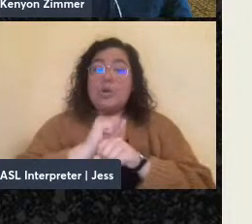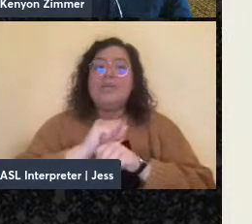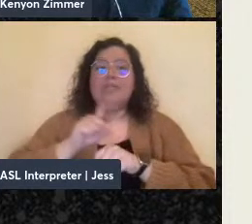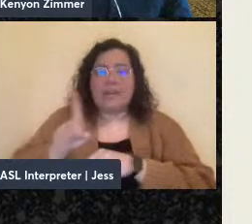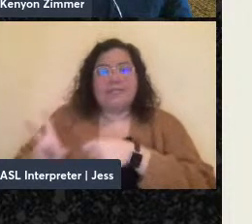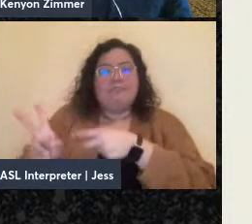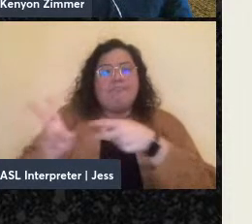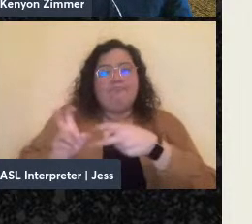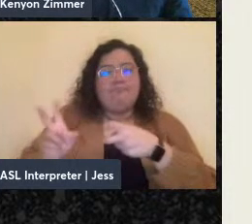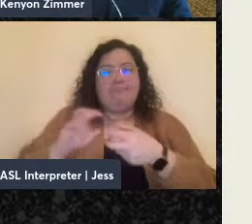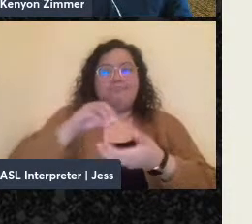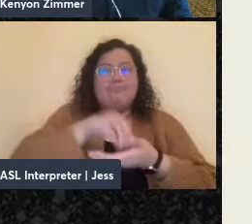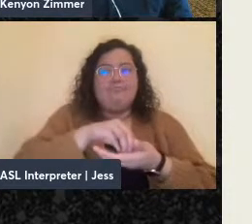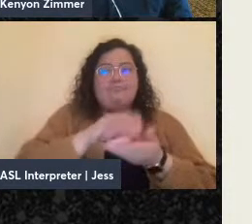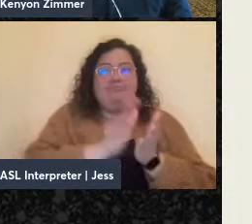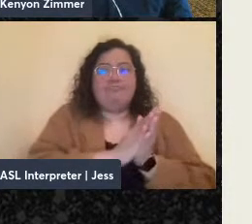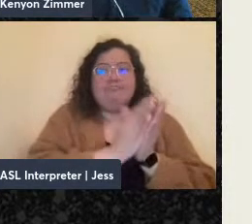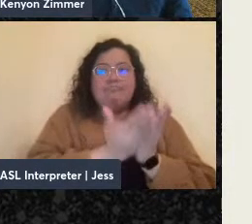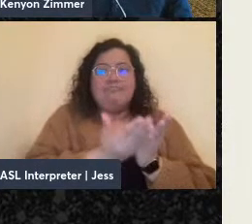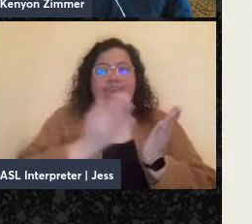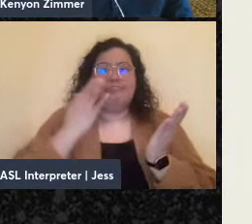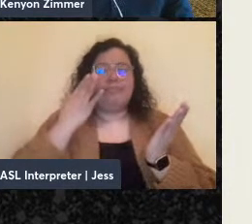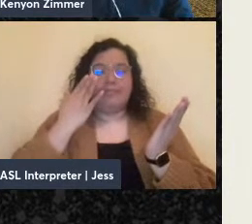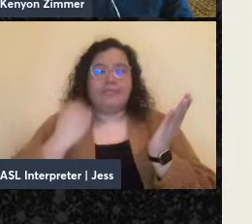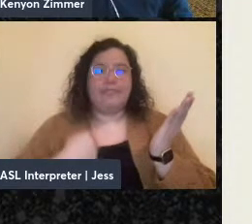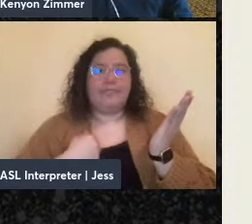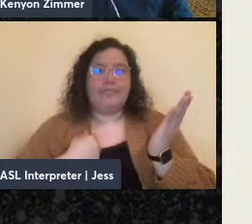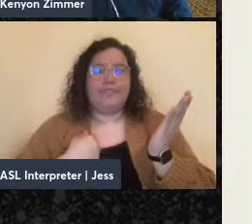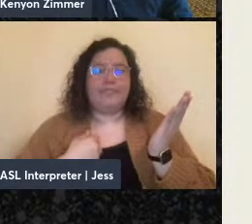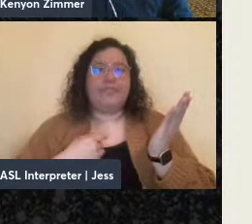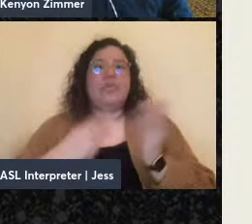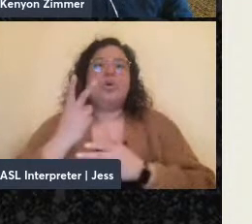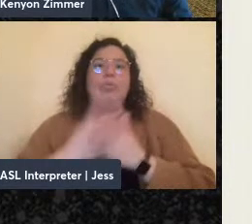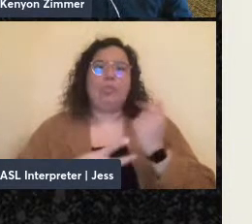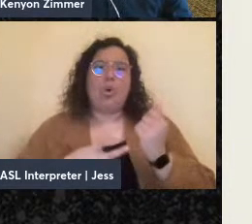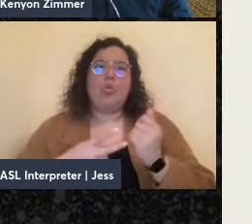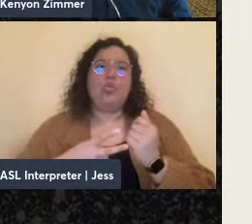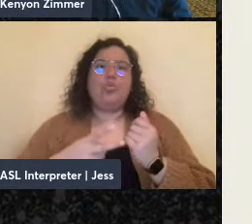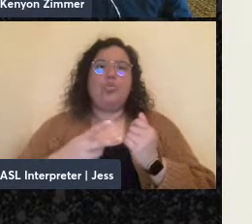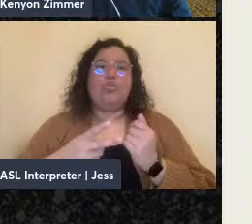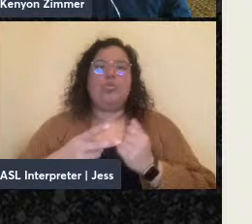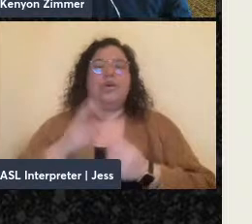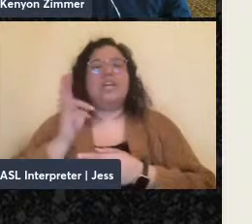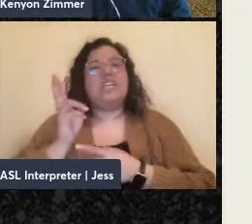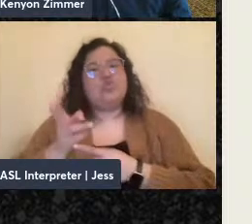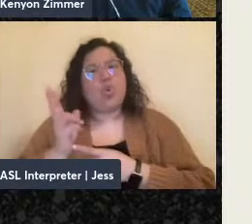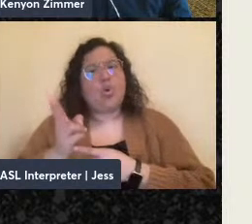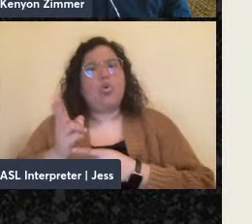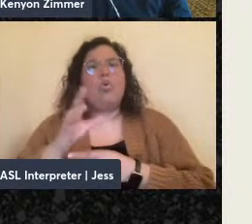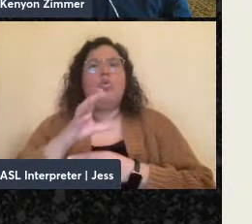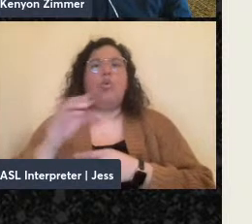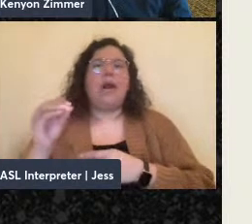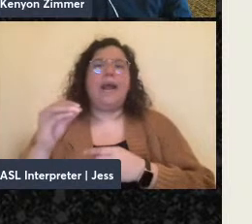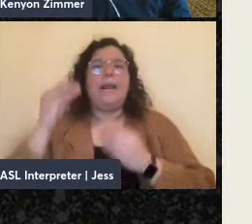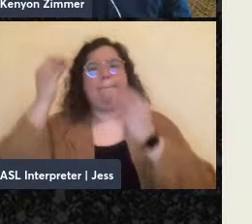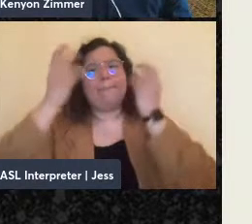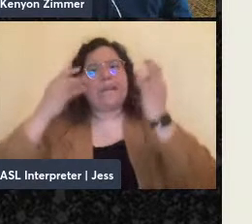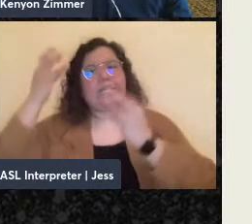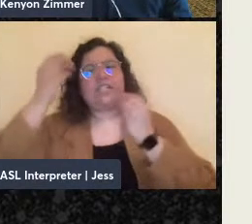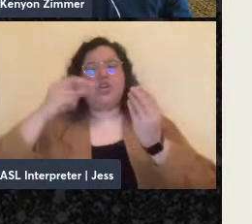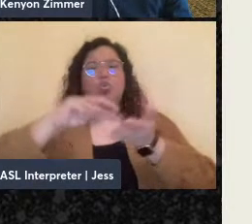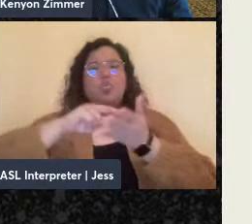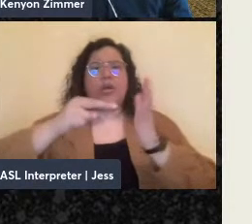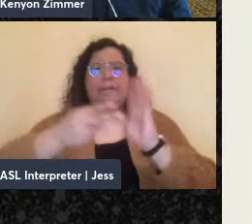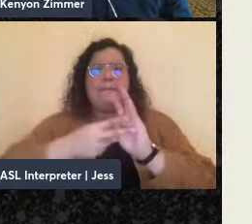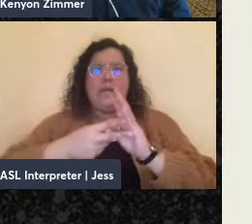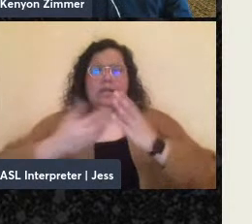With Freedom in Our Ears, both that are historical works and more contemporary meditations on what it means to be a Jewish